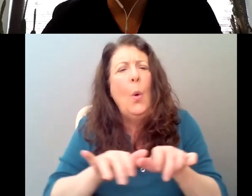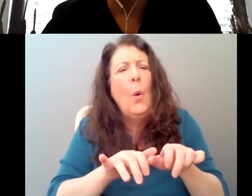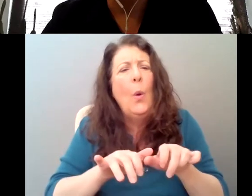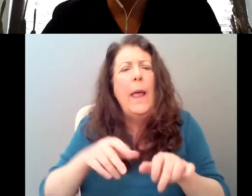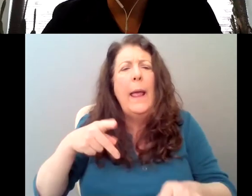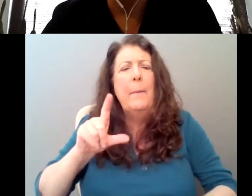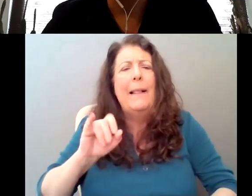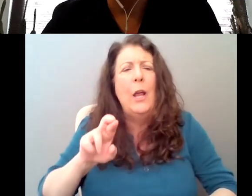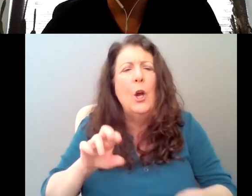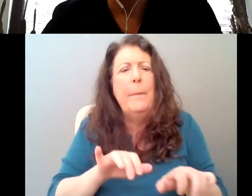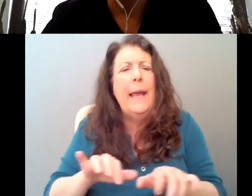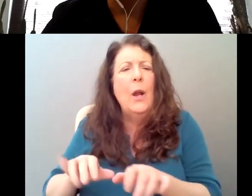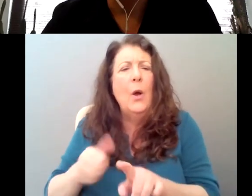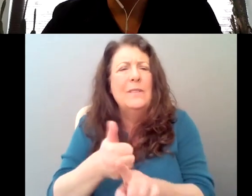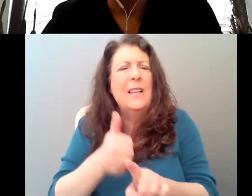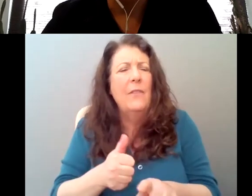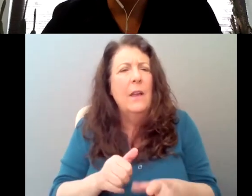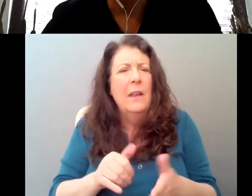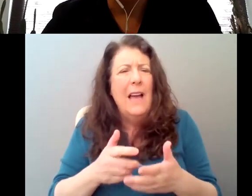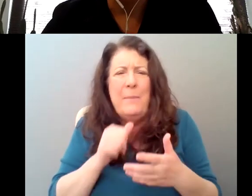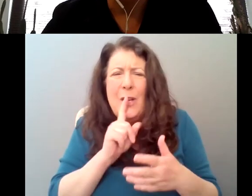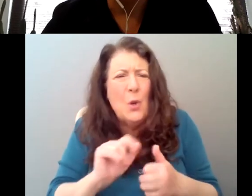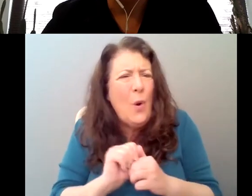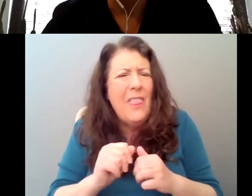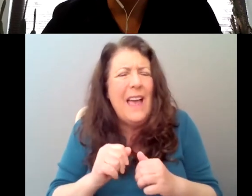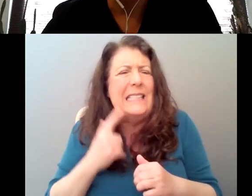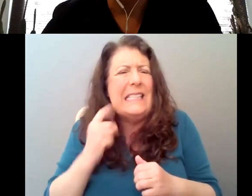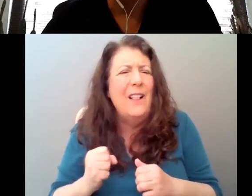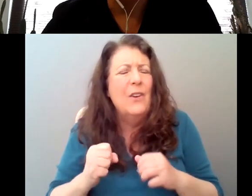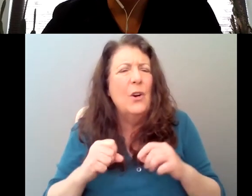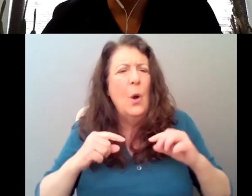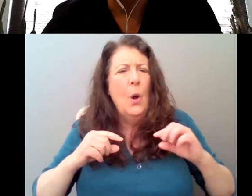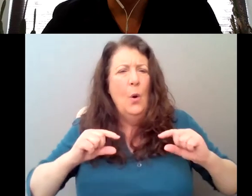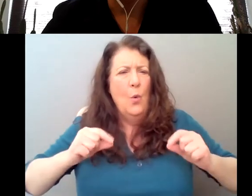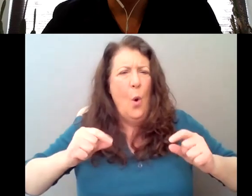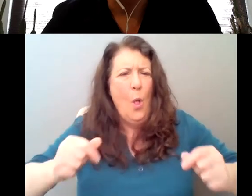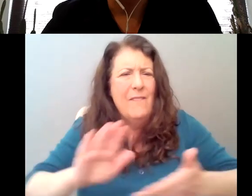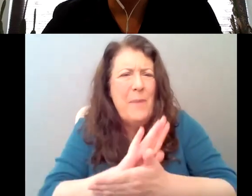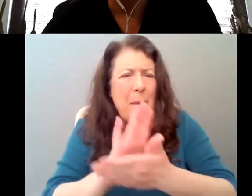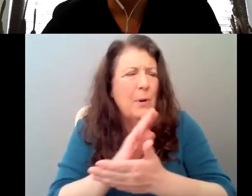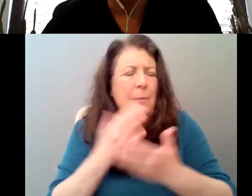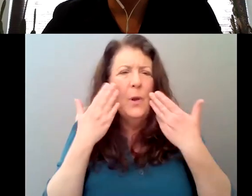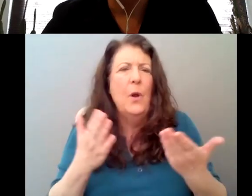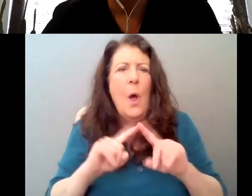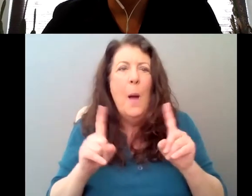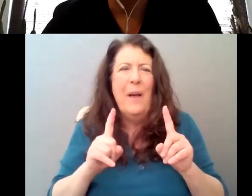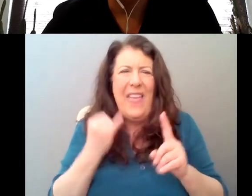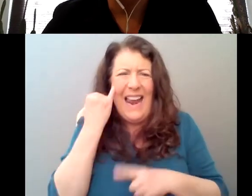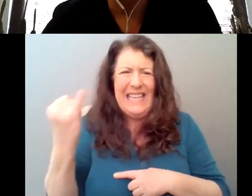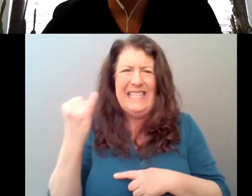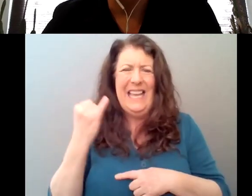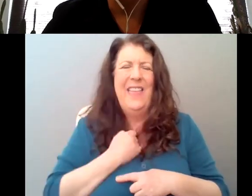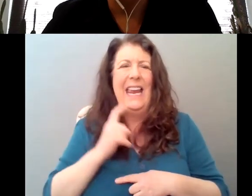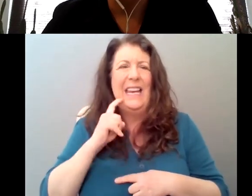first of all, that a jealous lover would, would want to cut open the heart of, someone to, to prove that, that their